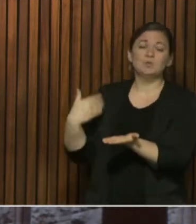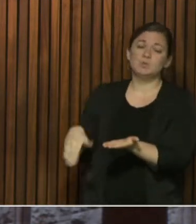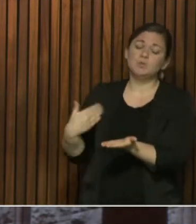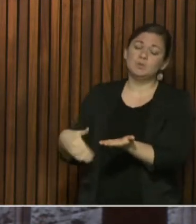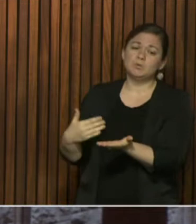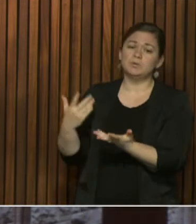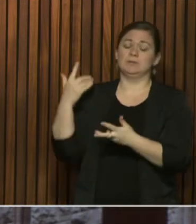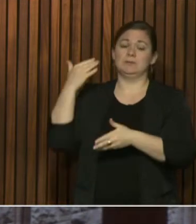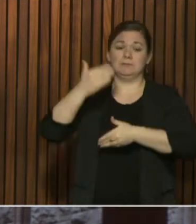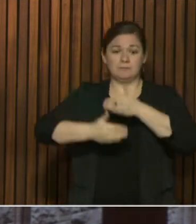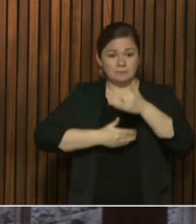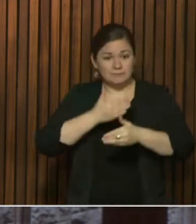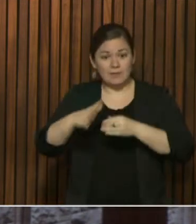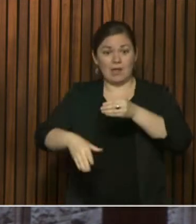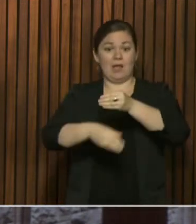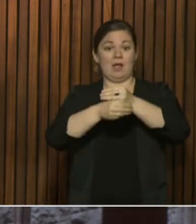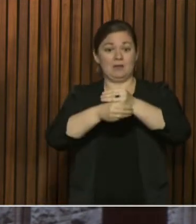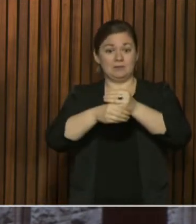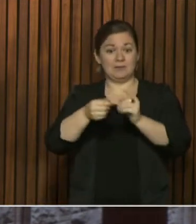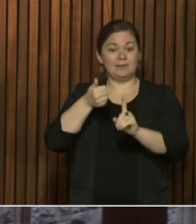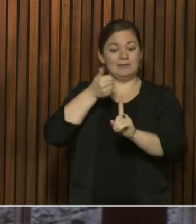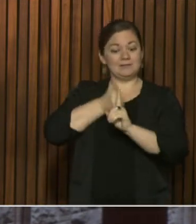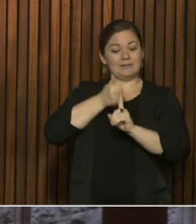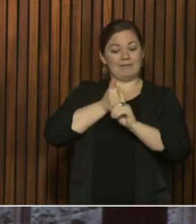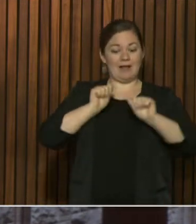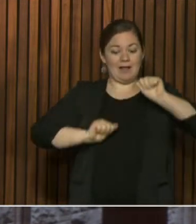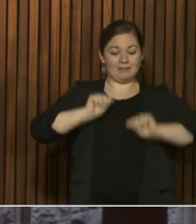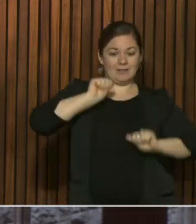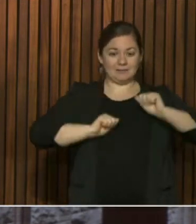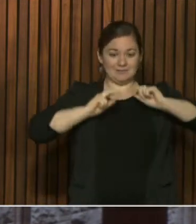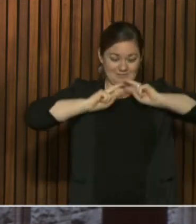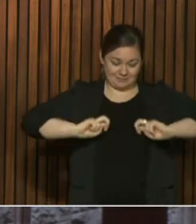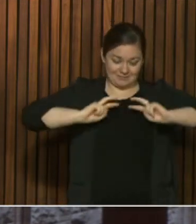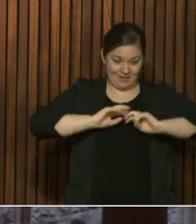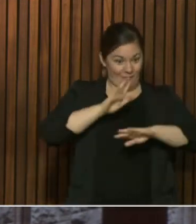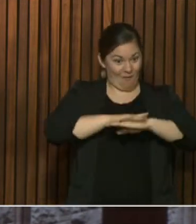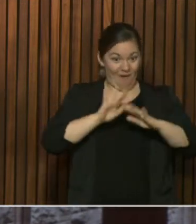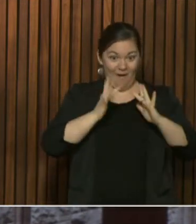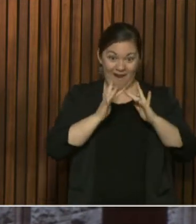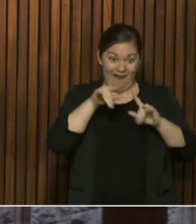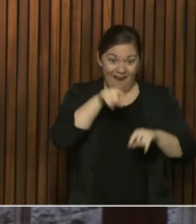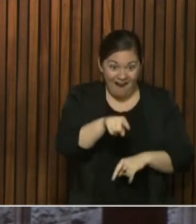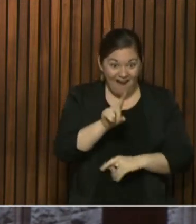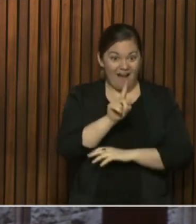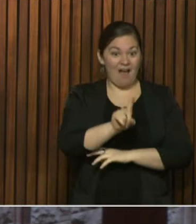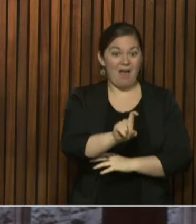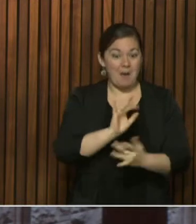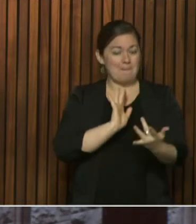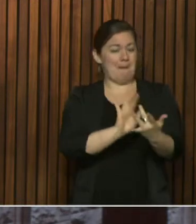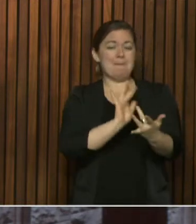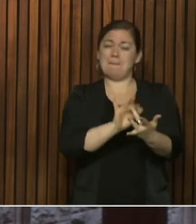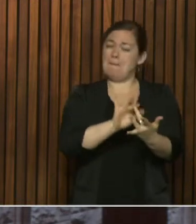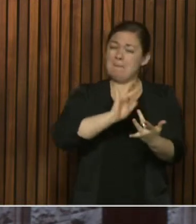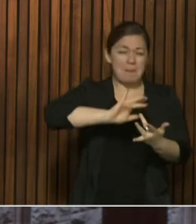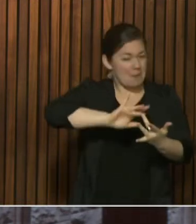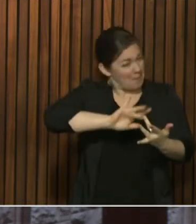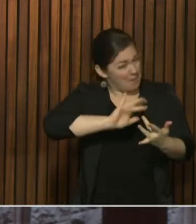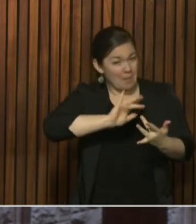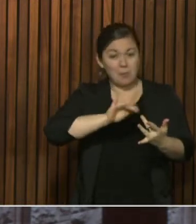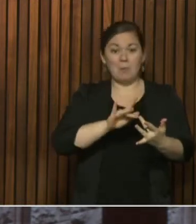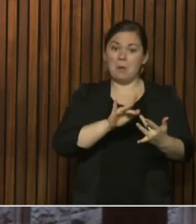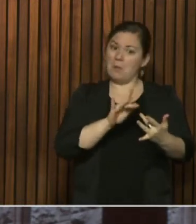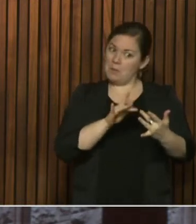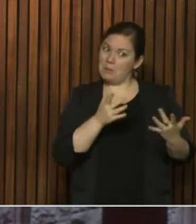the self-assessment tool, as you recall, and that has over nearly a million and a half hits on that one and continues to be well